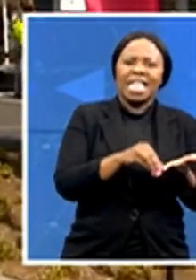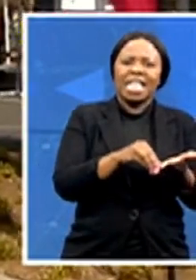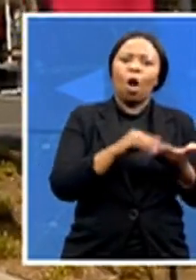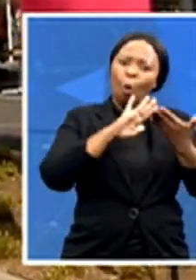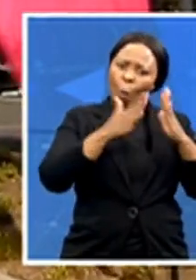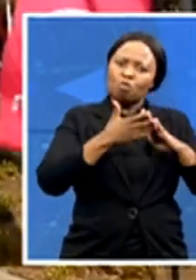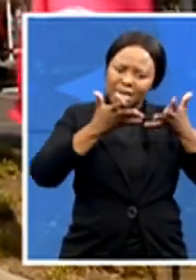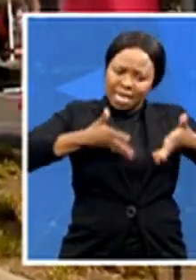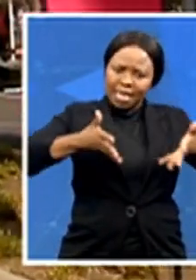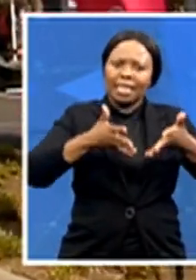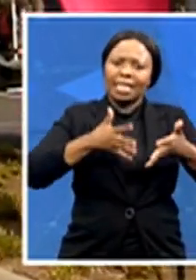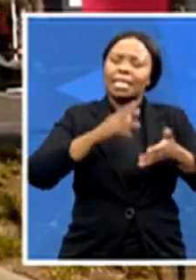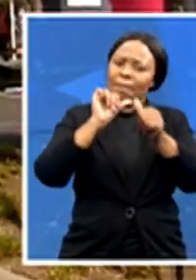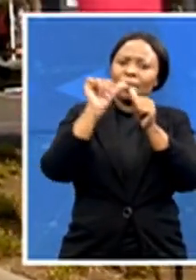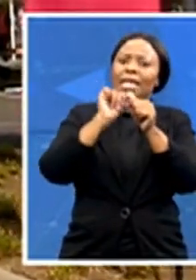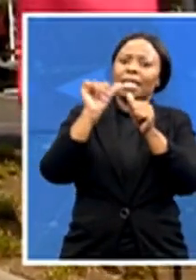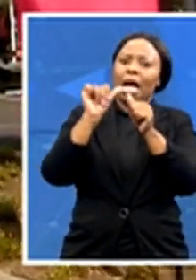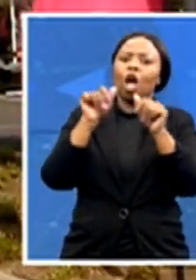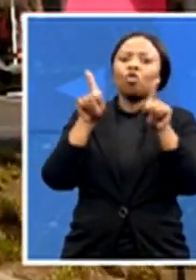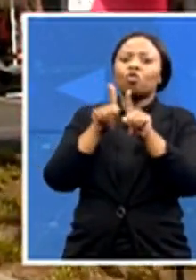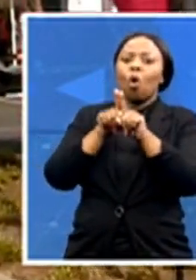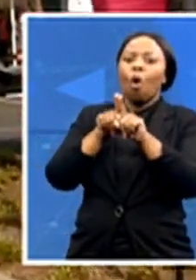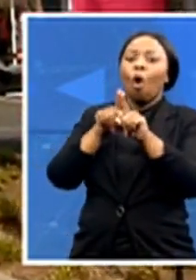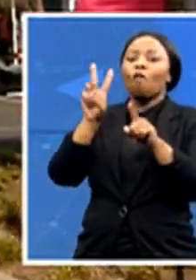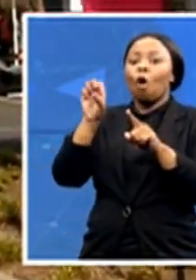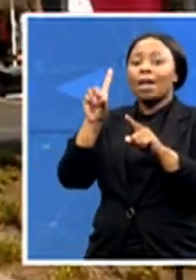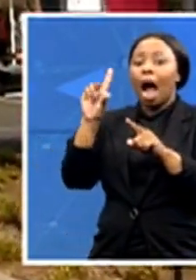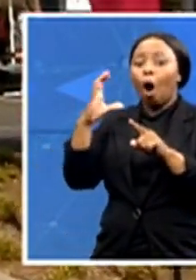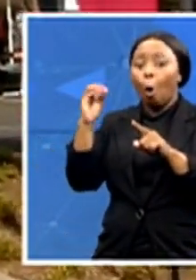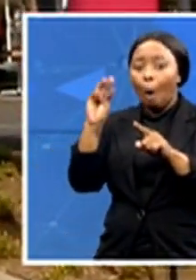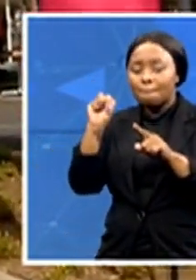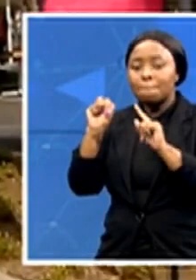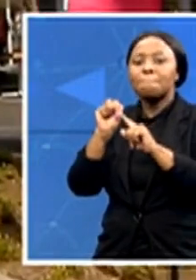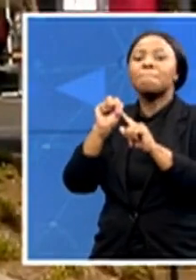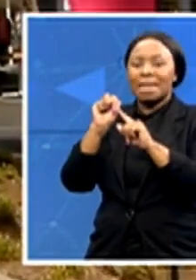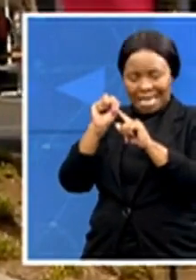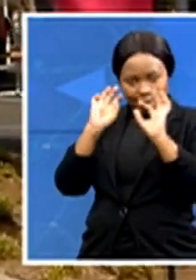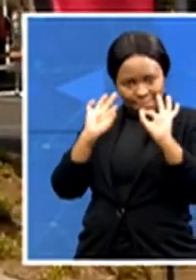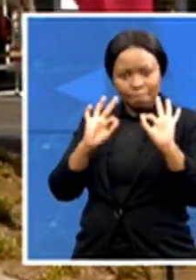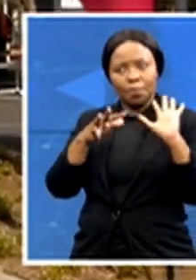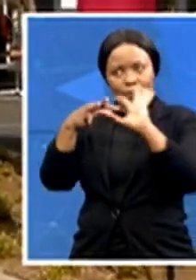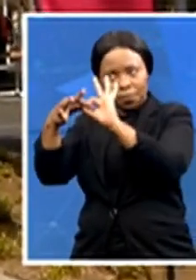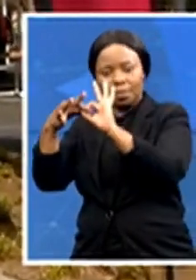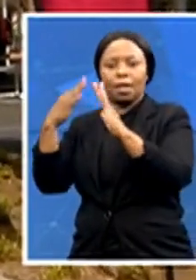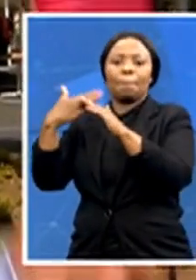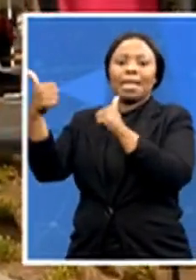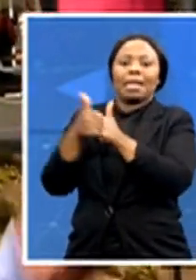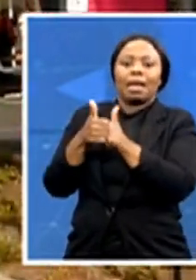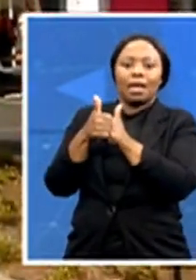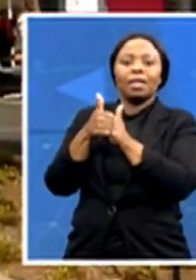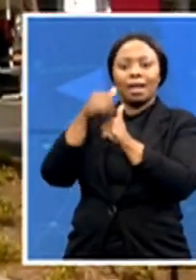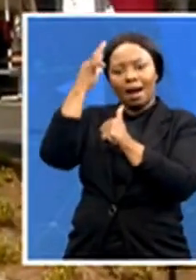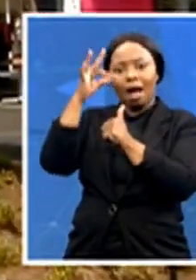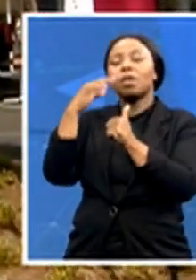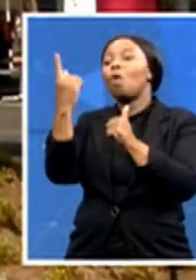Vodacom, being such a great partner and uplifting the communities and playing their part, decided to partner with everybody. You know, and what